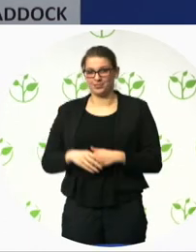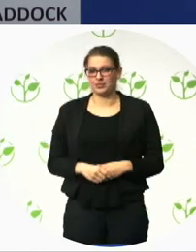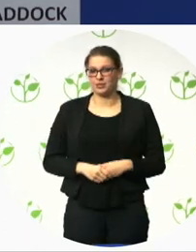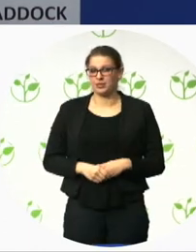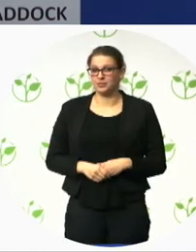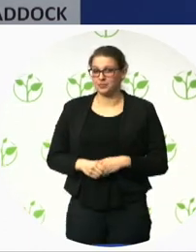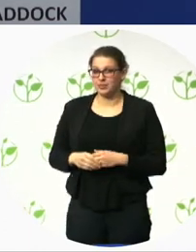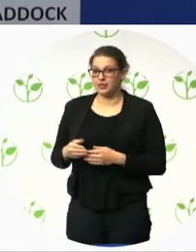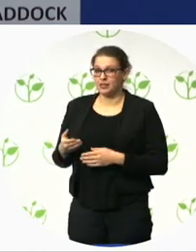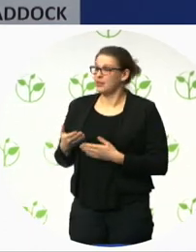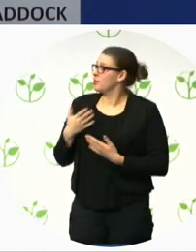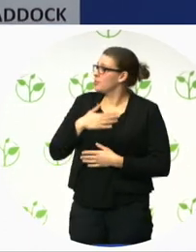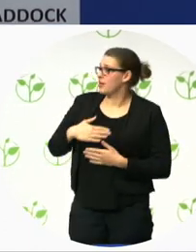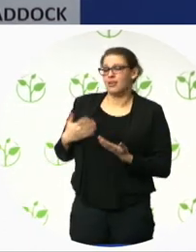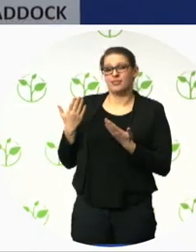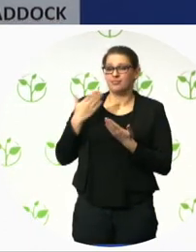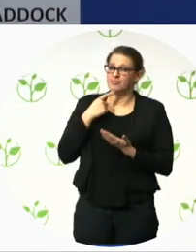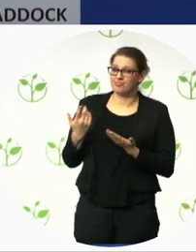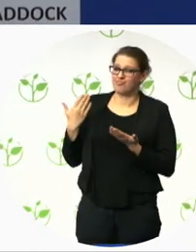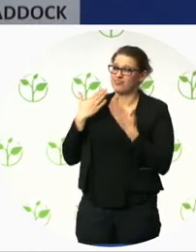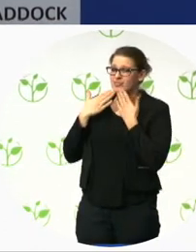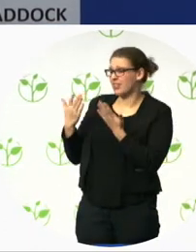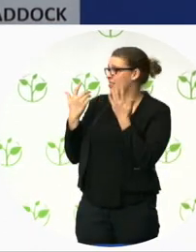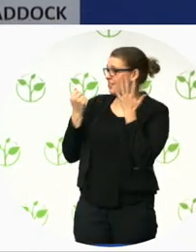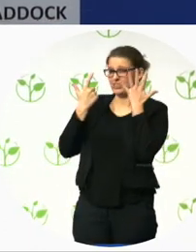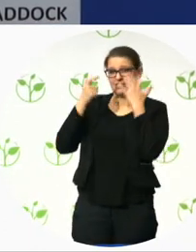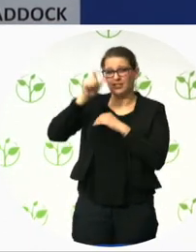fantabulous, uh, presentations here this morning.